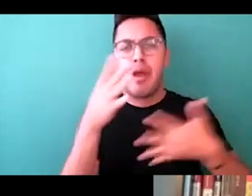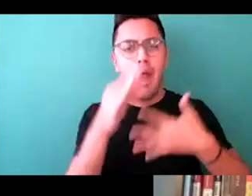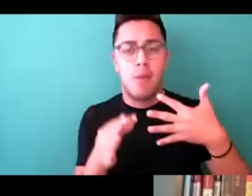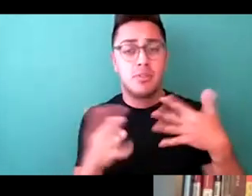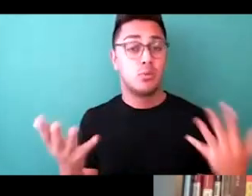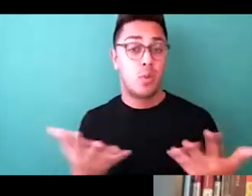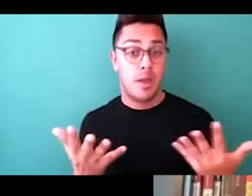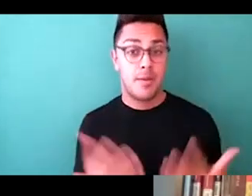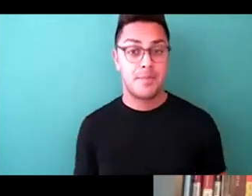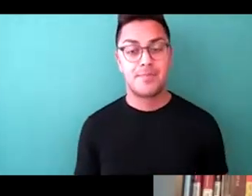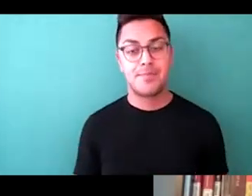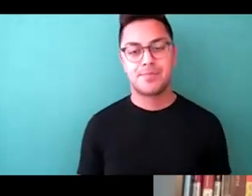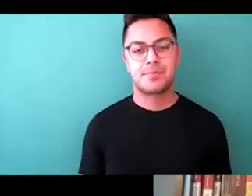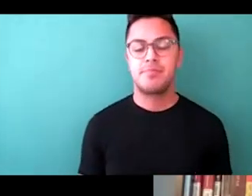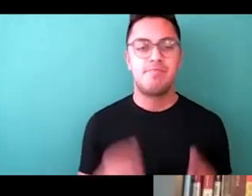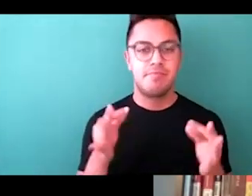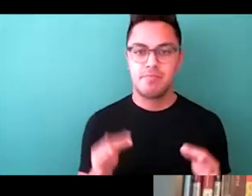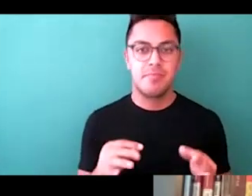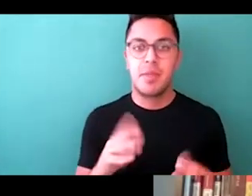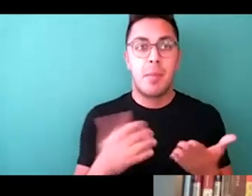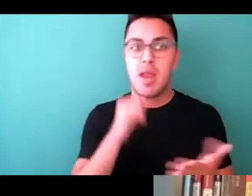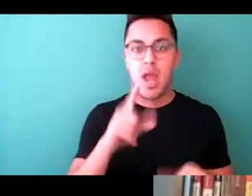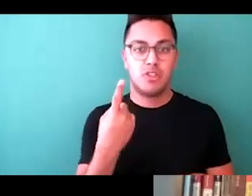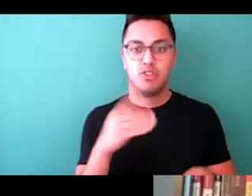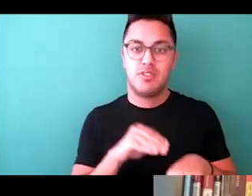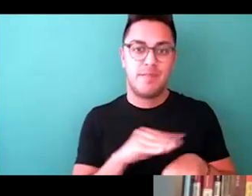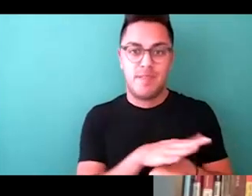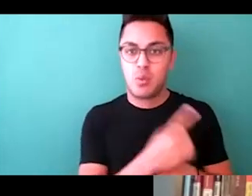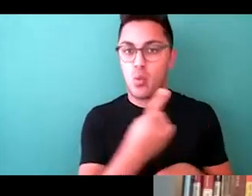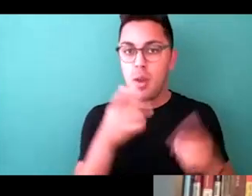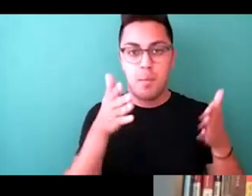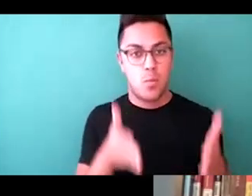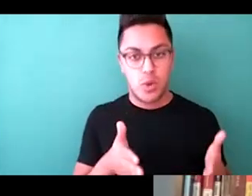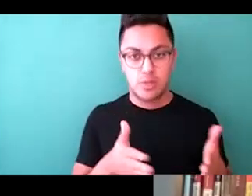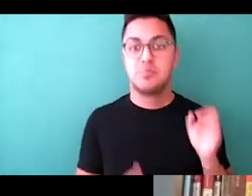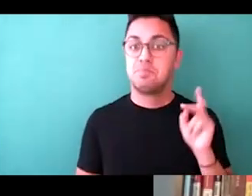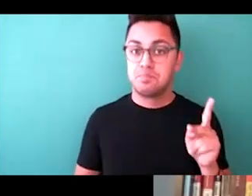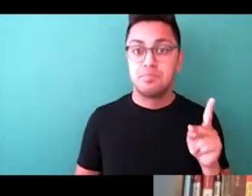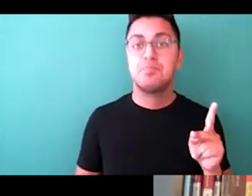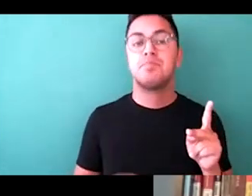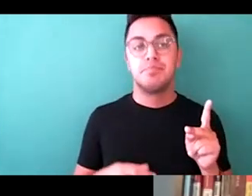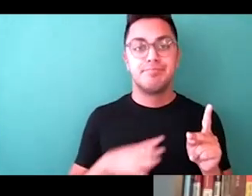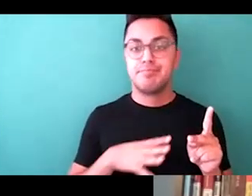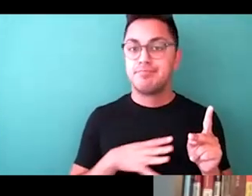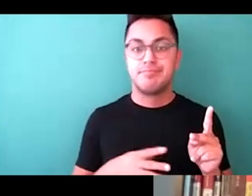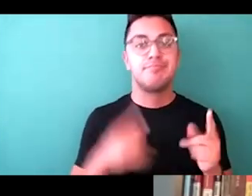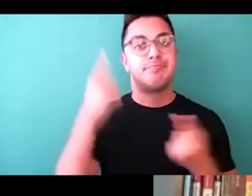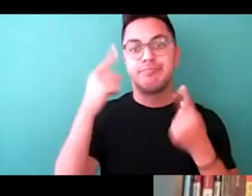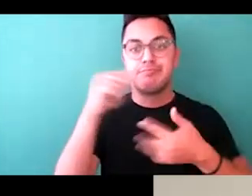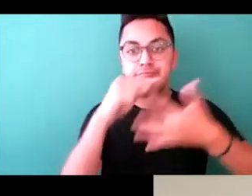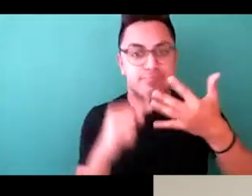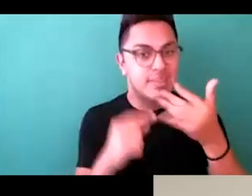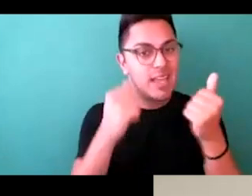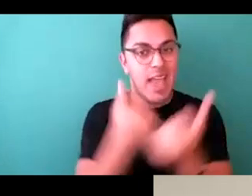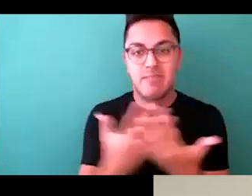Because certainly, you know, this may not affect just one person. So, let's take everything into account when we're building our